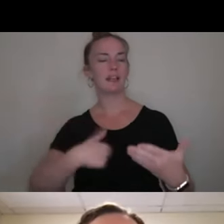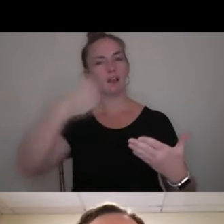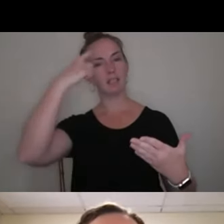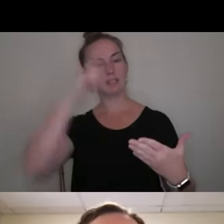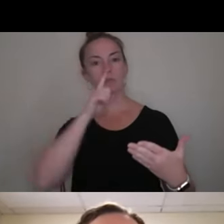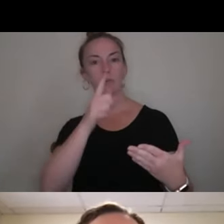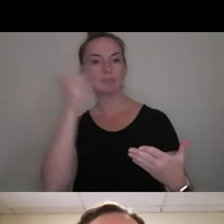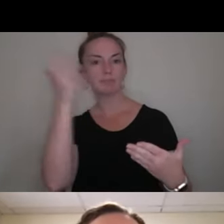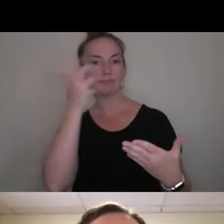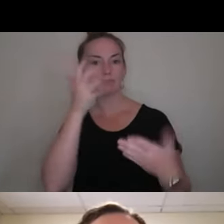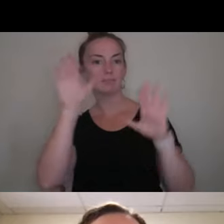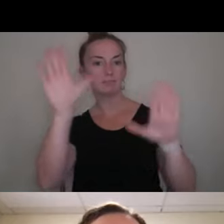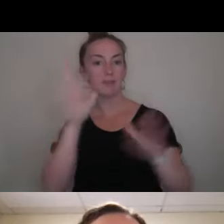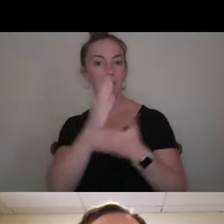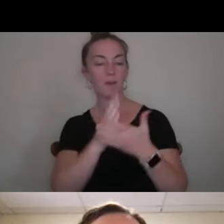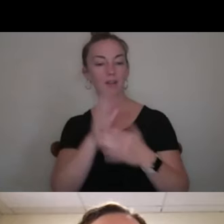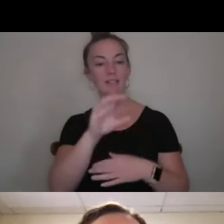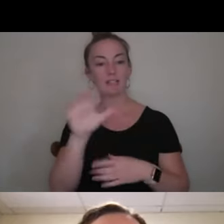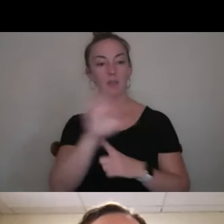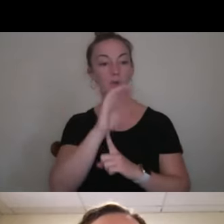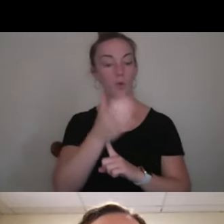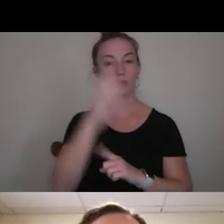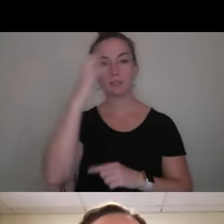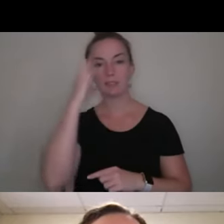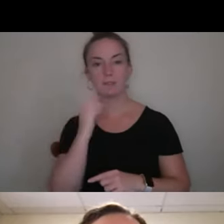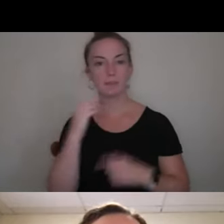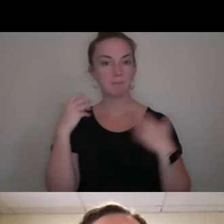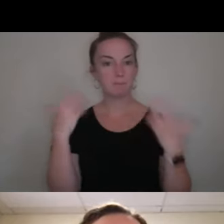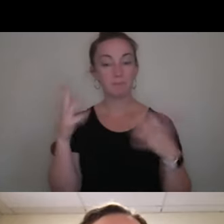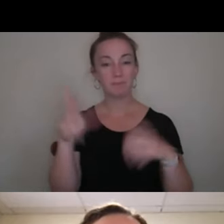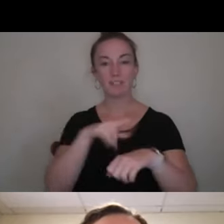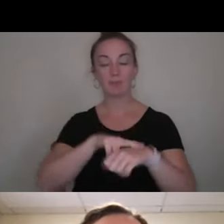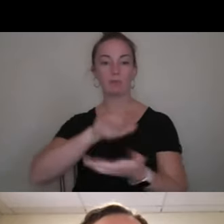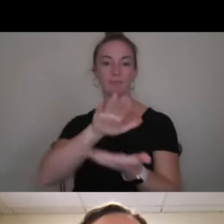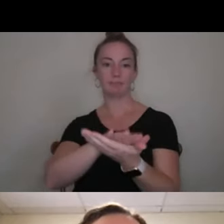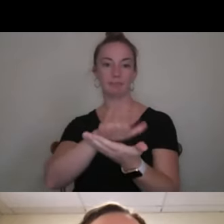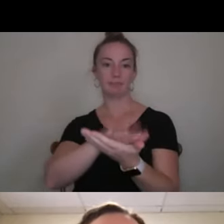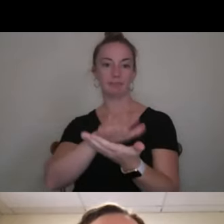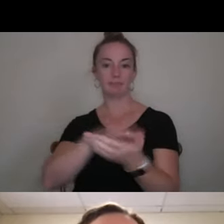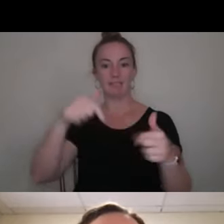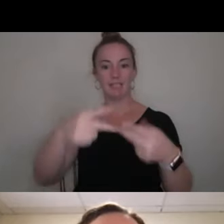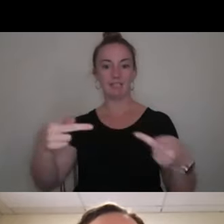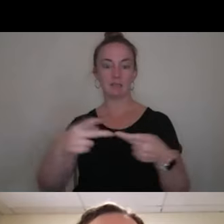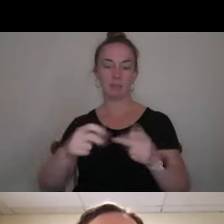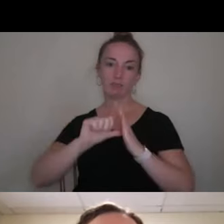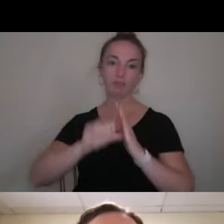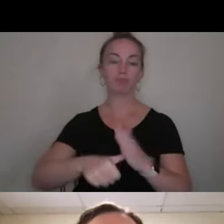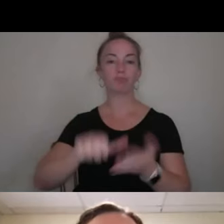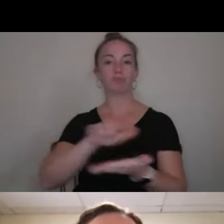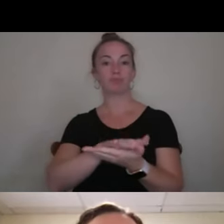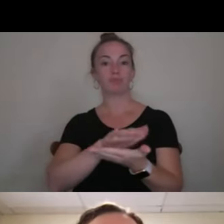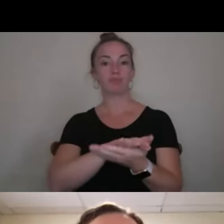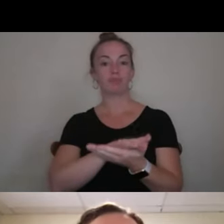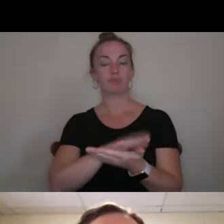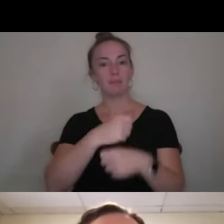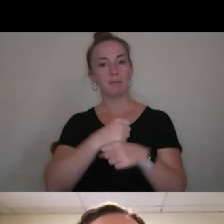incredible part of the center culture in the center experience is, of course, the academics. This place is all about academics. It's making